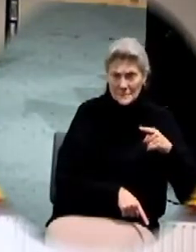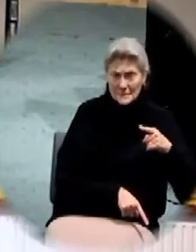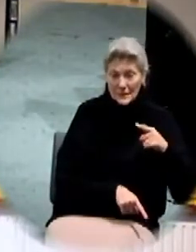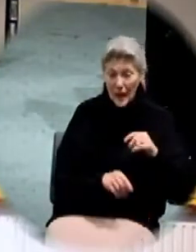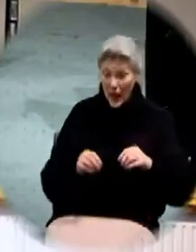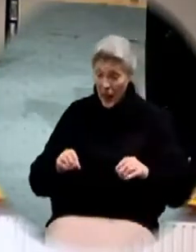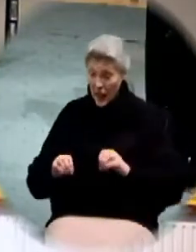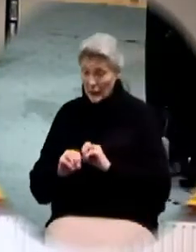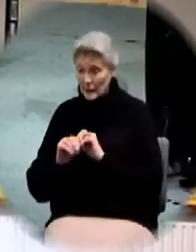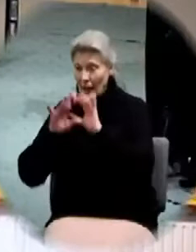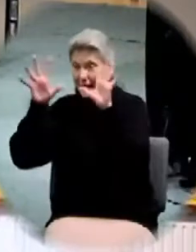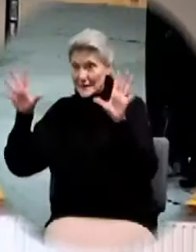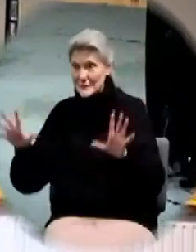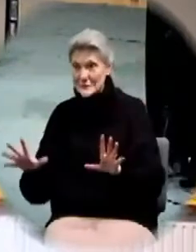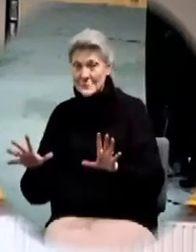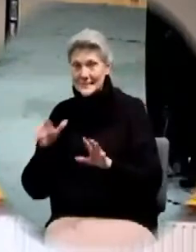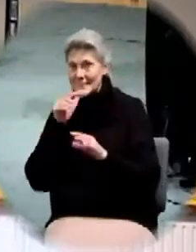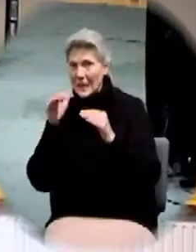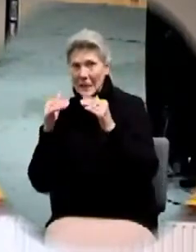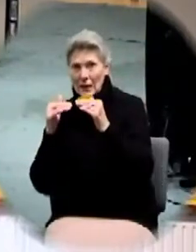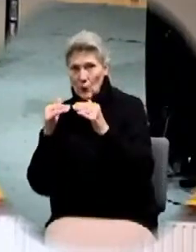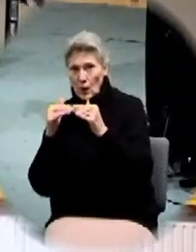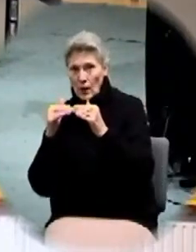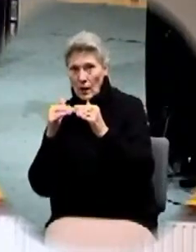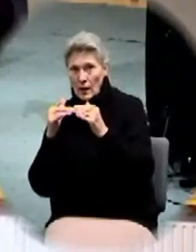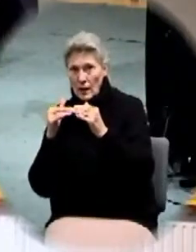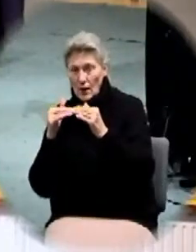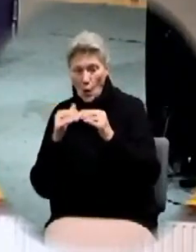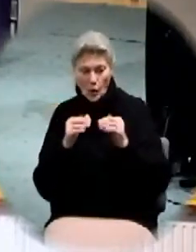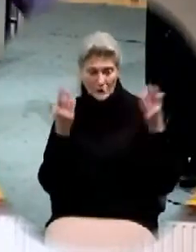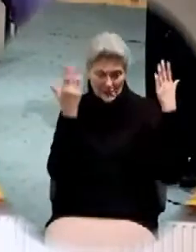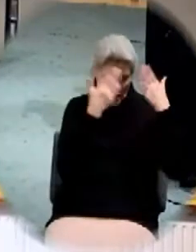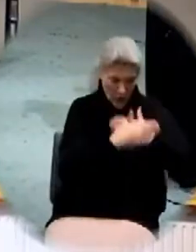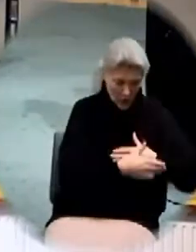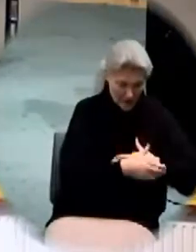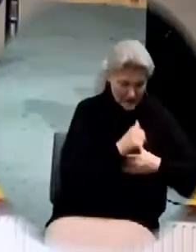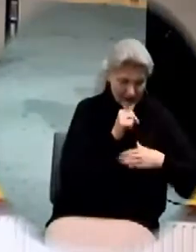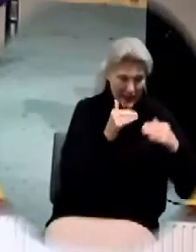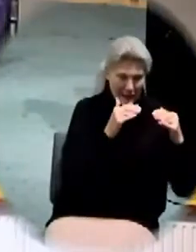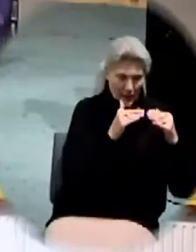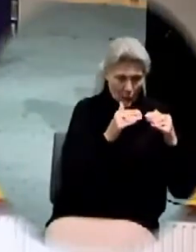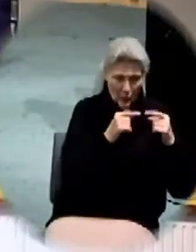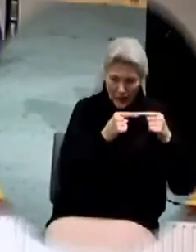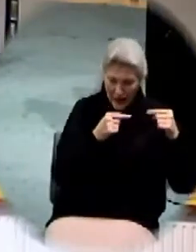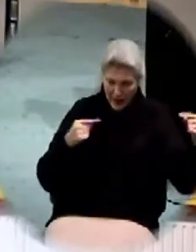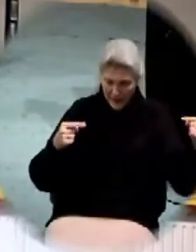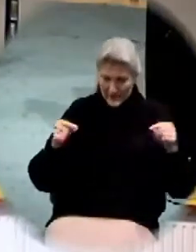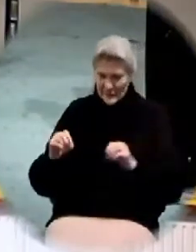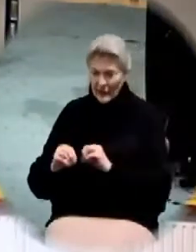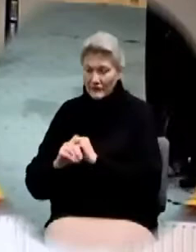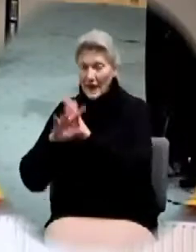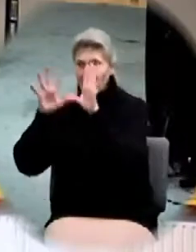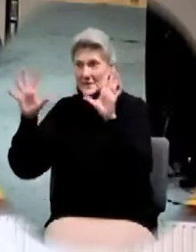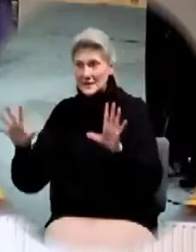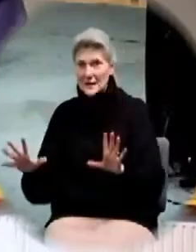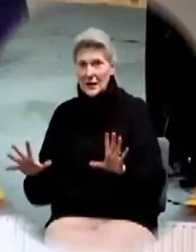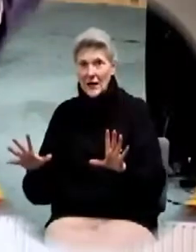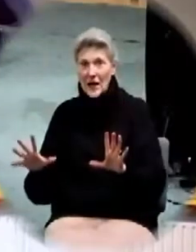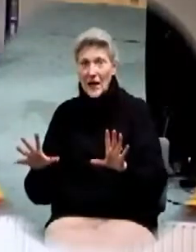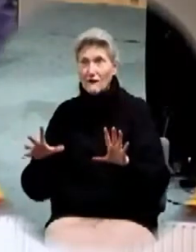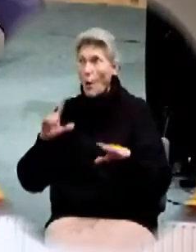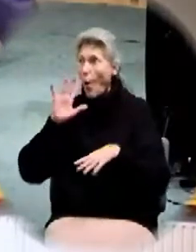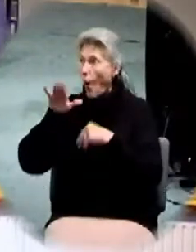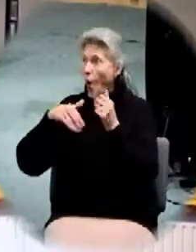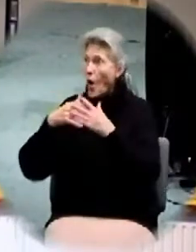light is not the equal or darkness is not the equal and opposite force of light if we turned out